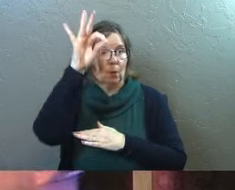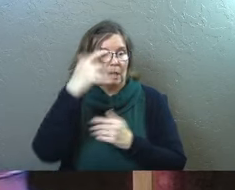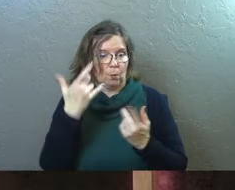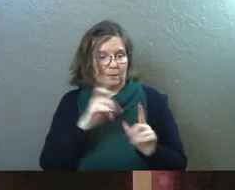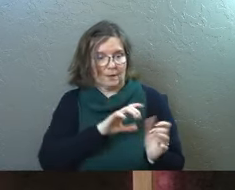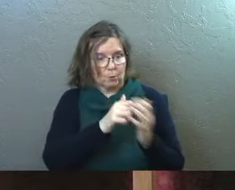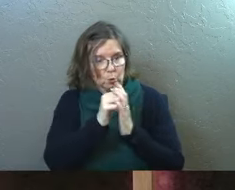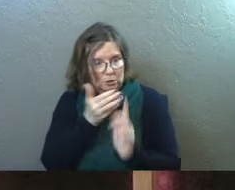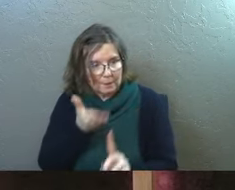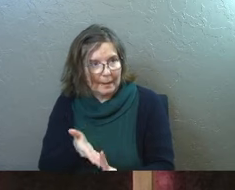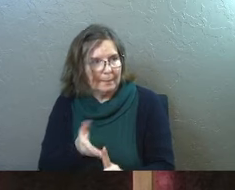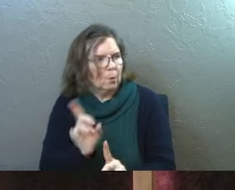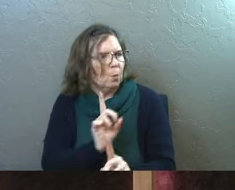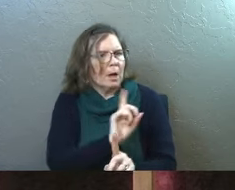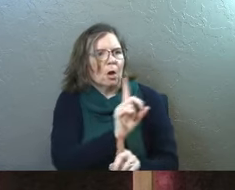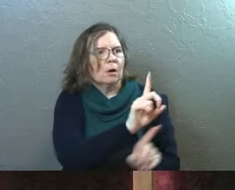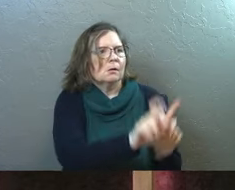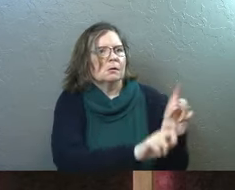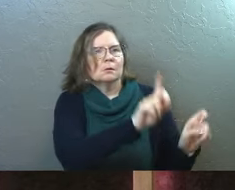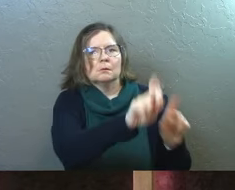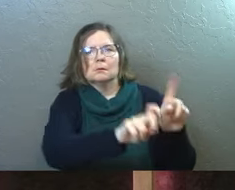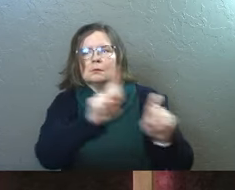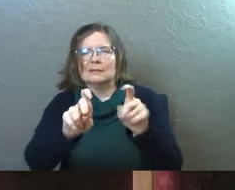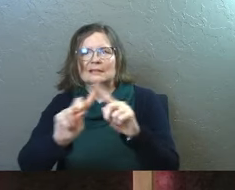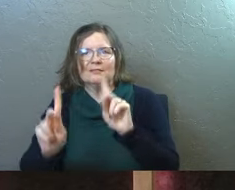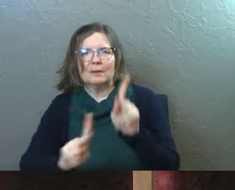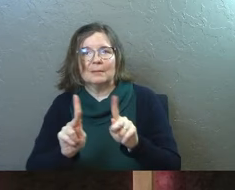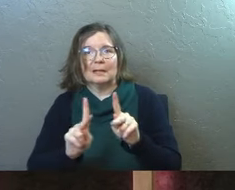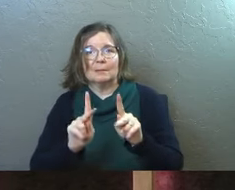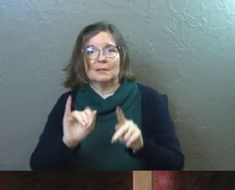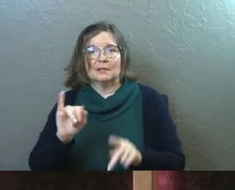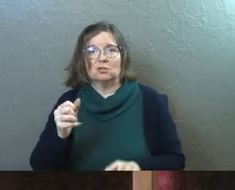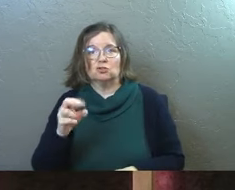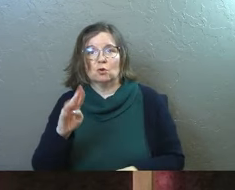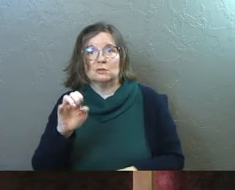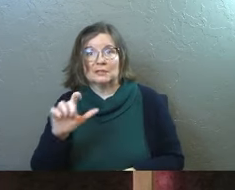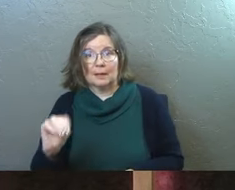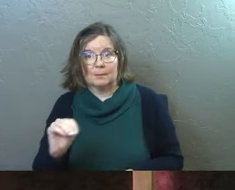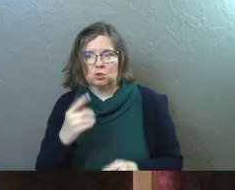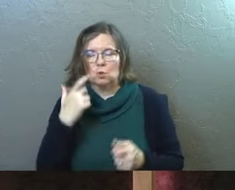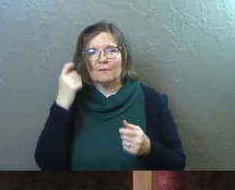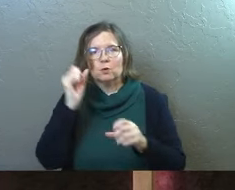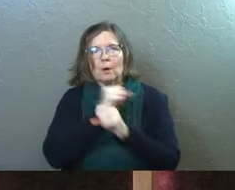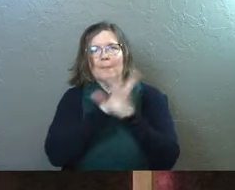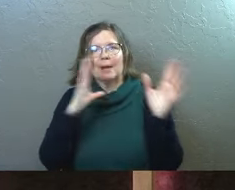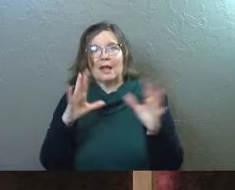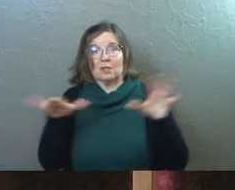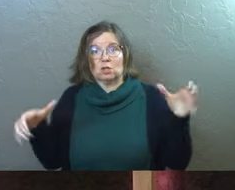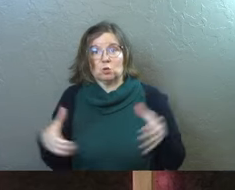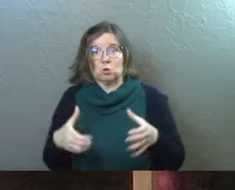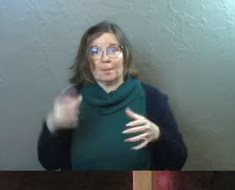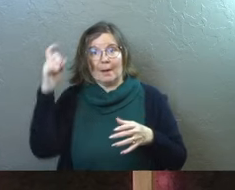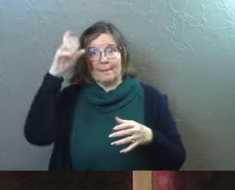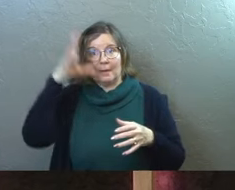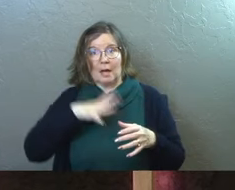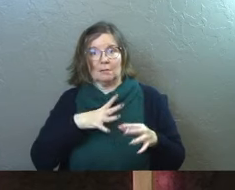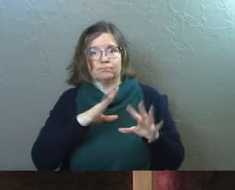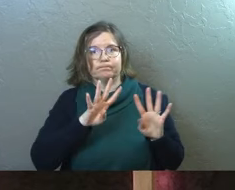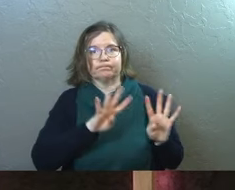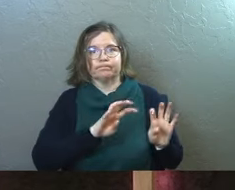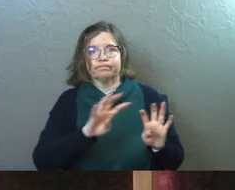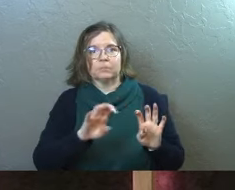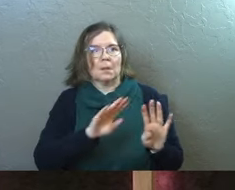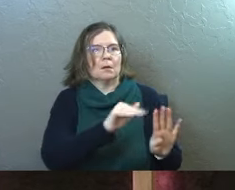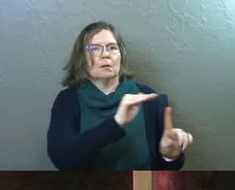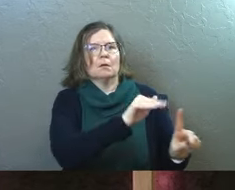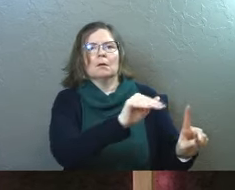to worship him. And, and so they're asking around. So you got to imagine this caravan of magi and they're going around the streets of